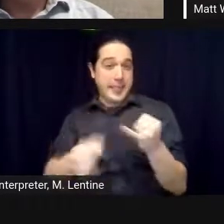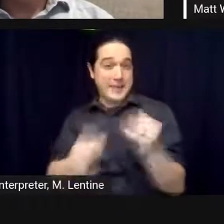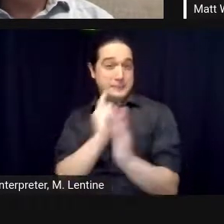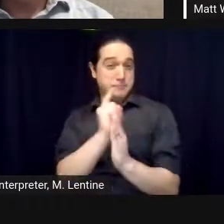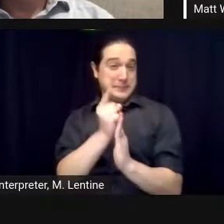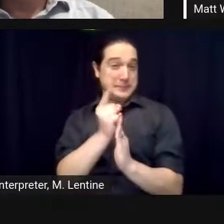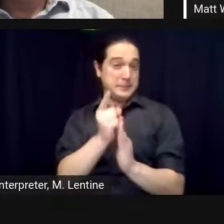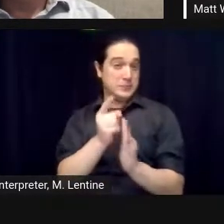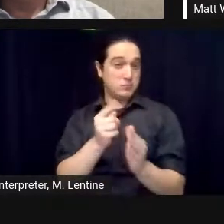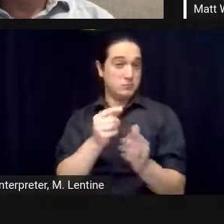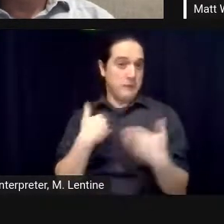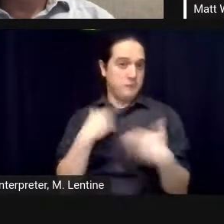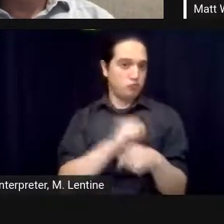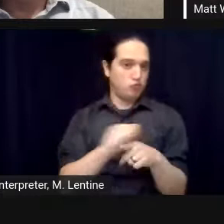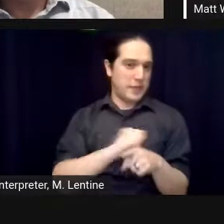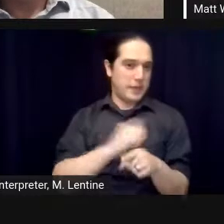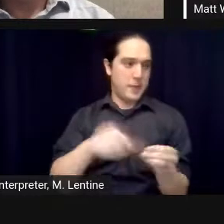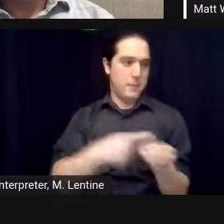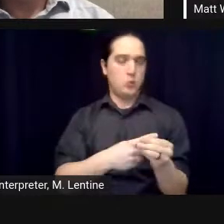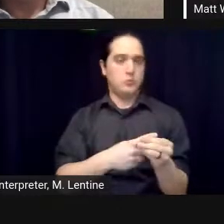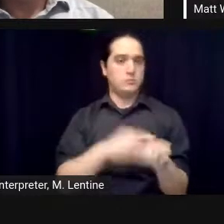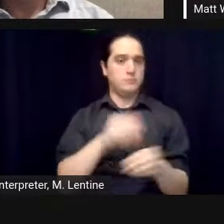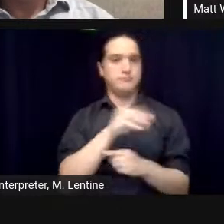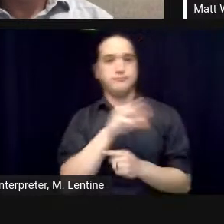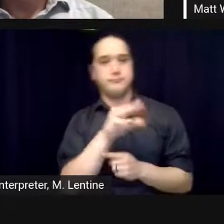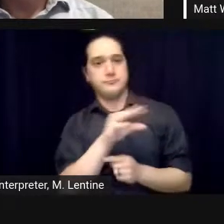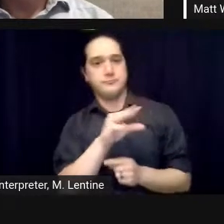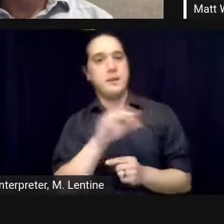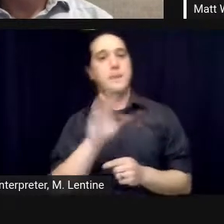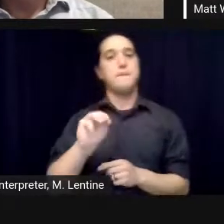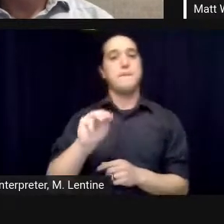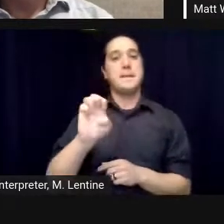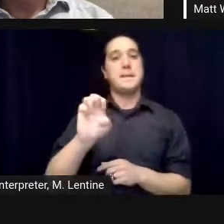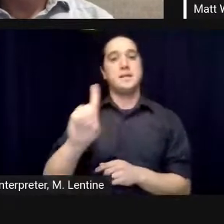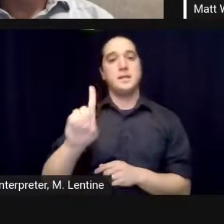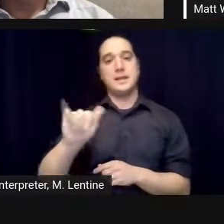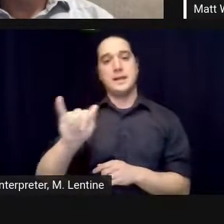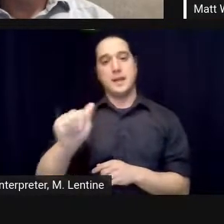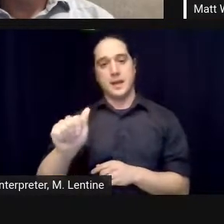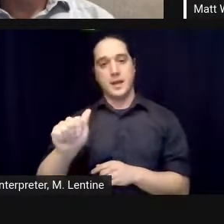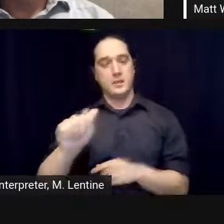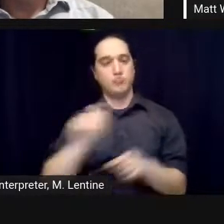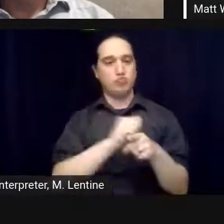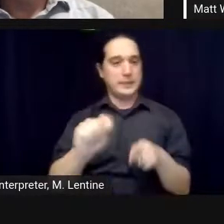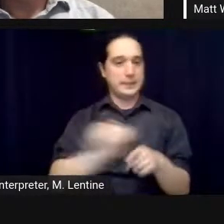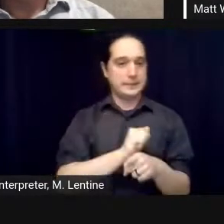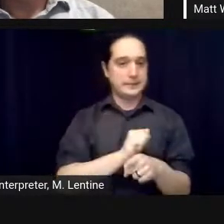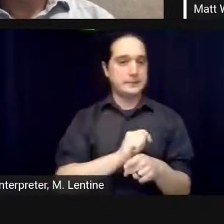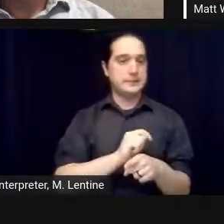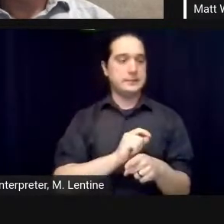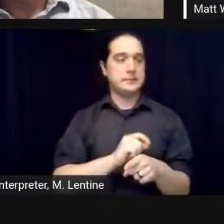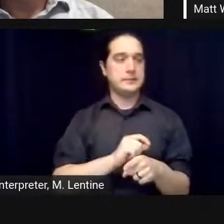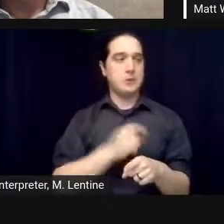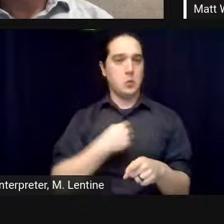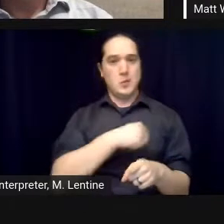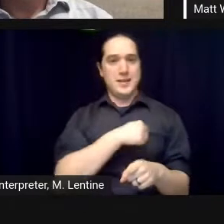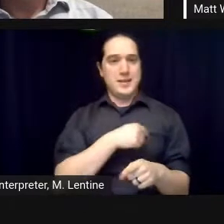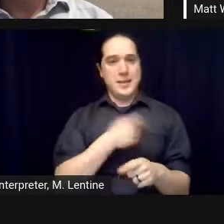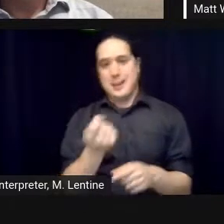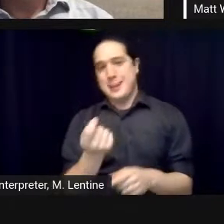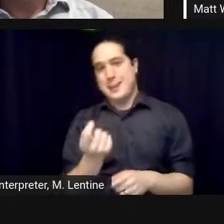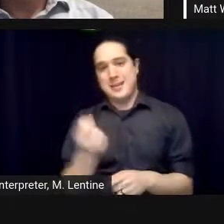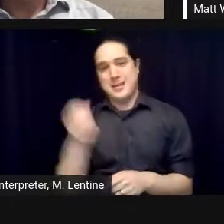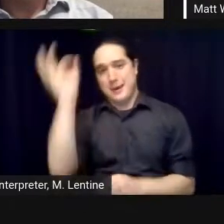especially with you know mainline tv and you know reel back before you know before